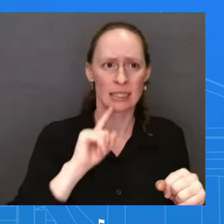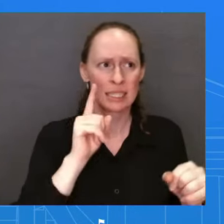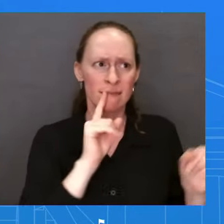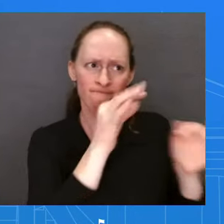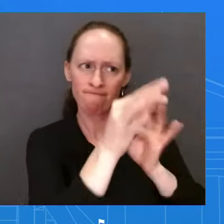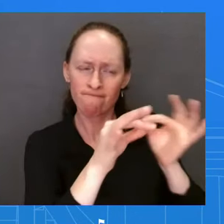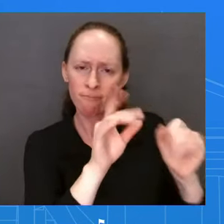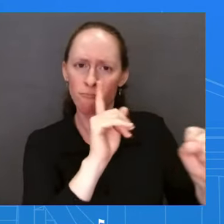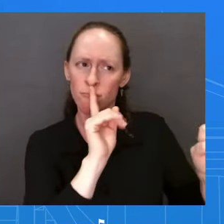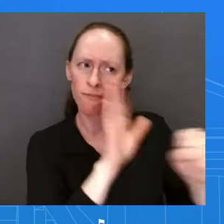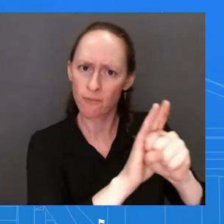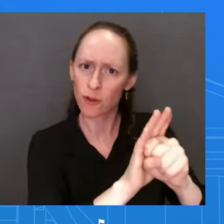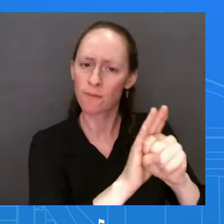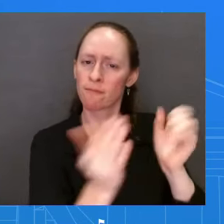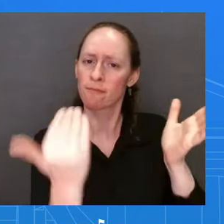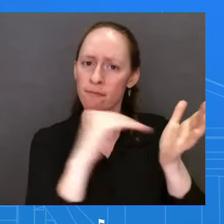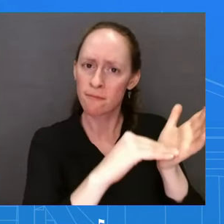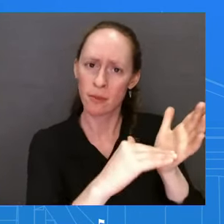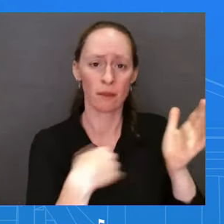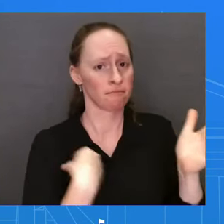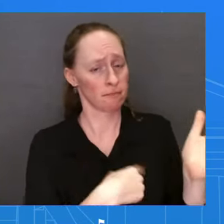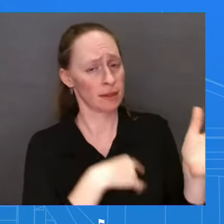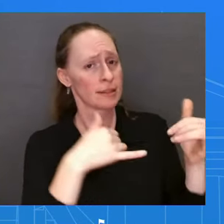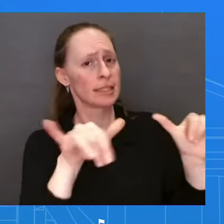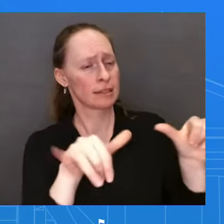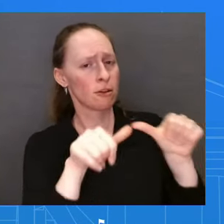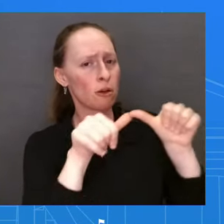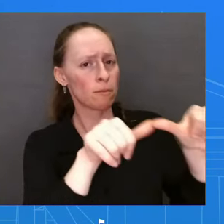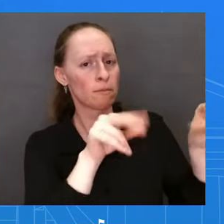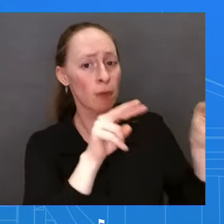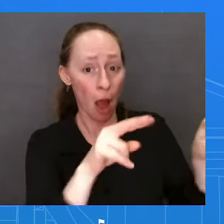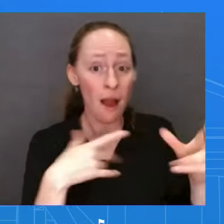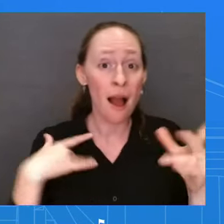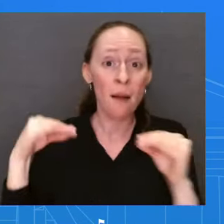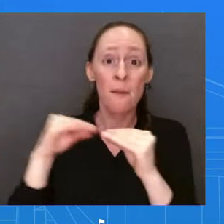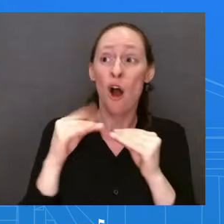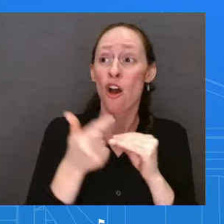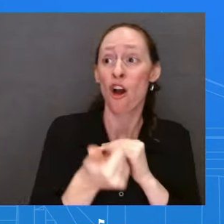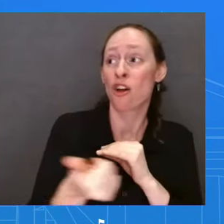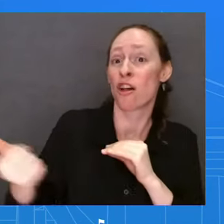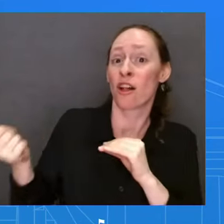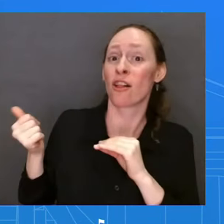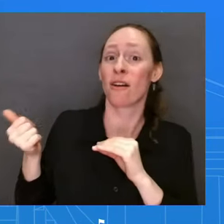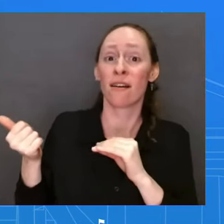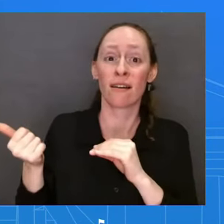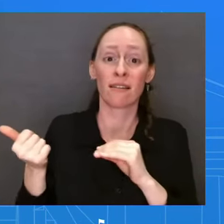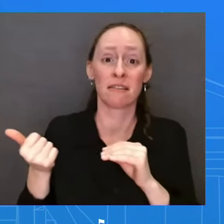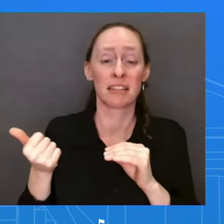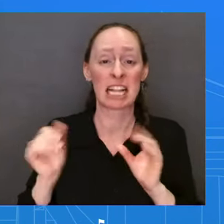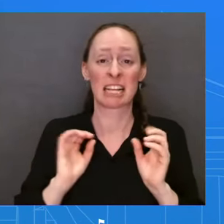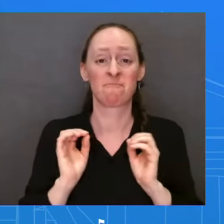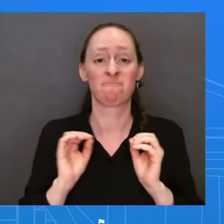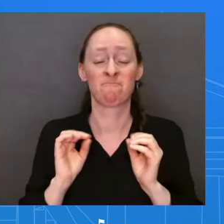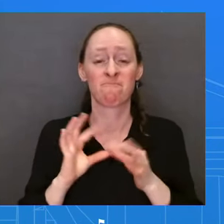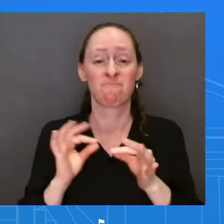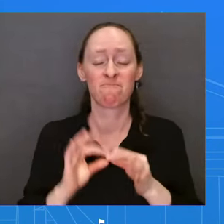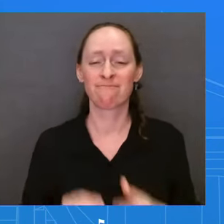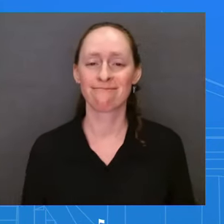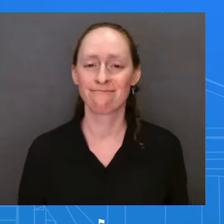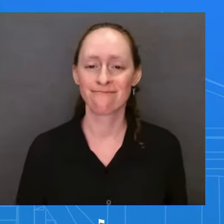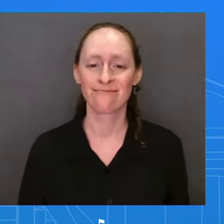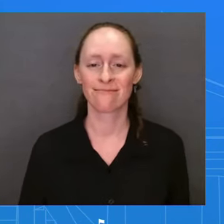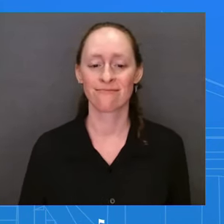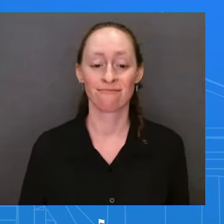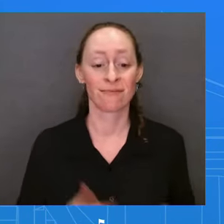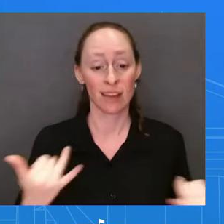going to have much more to say on this today, unfortunately. We just are in a place of waiting and watching and working